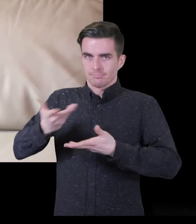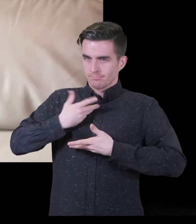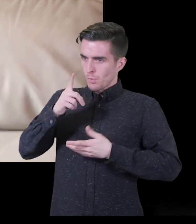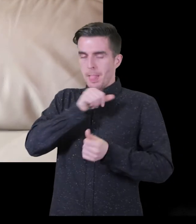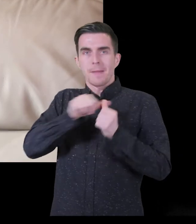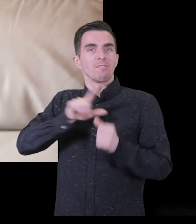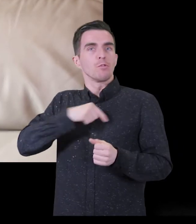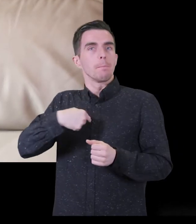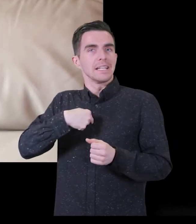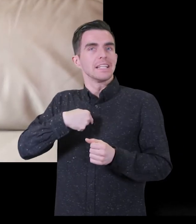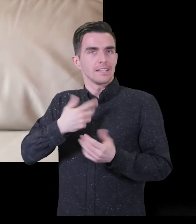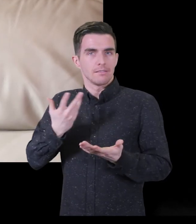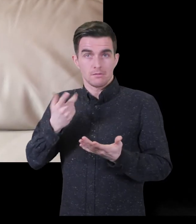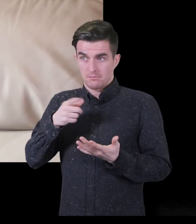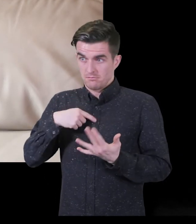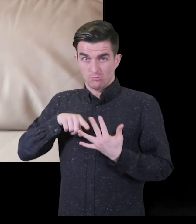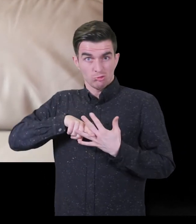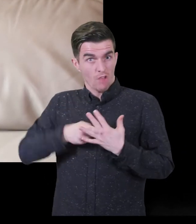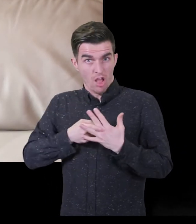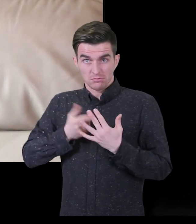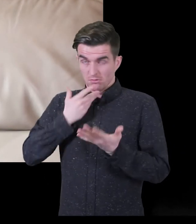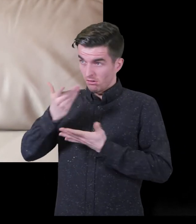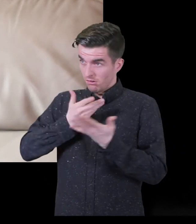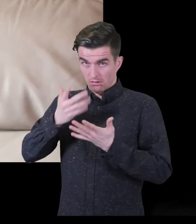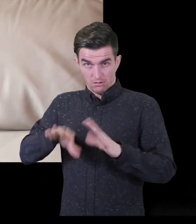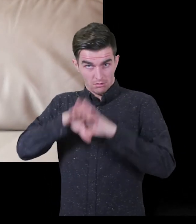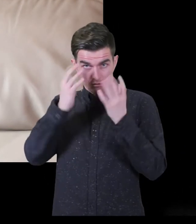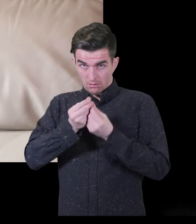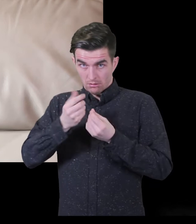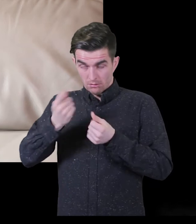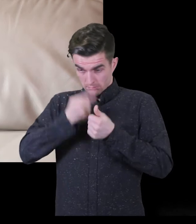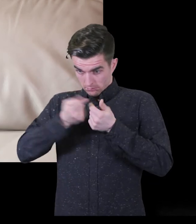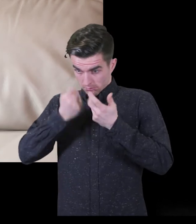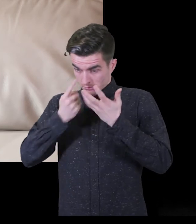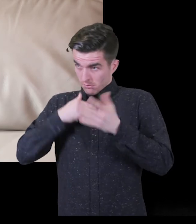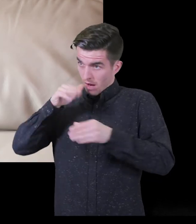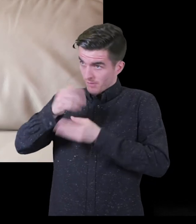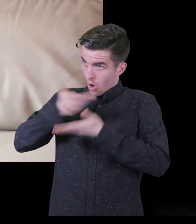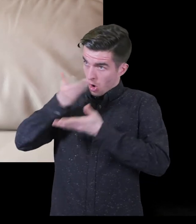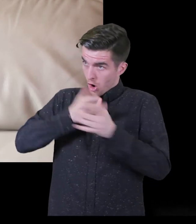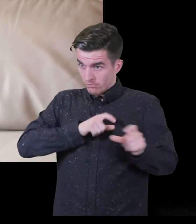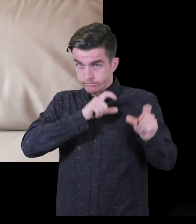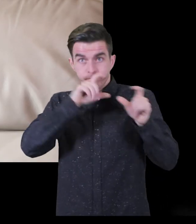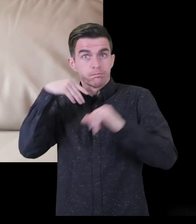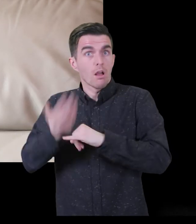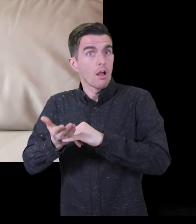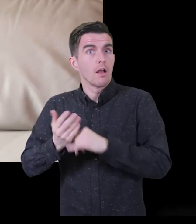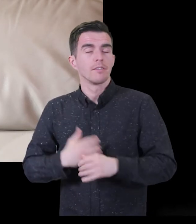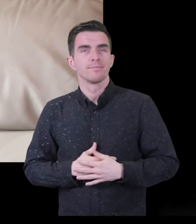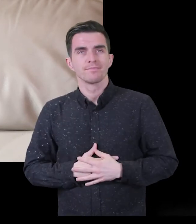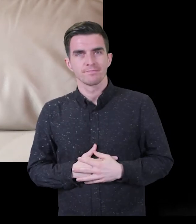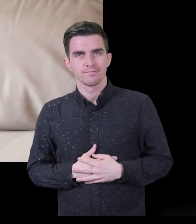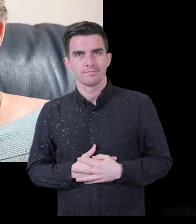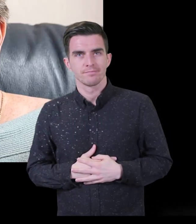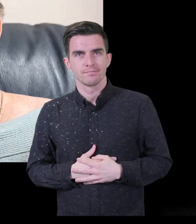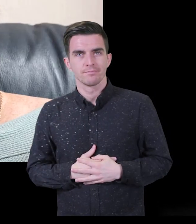anywhere. Everything they asked me, they asked me what I needed and what was best for me. So I was very much involved in that right from the